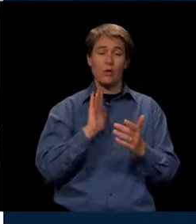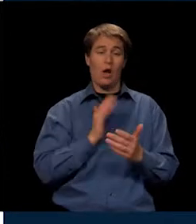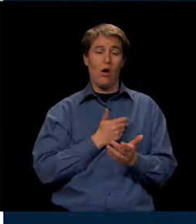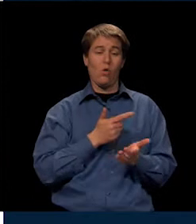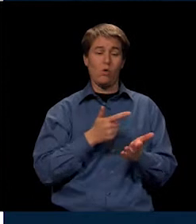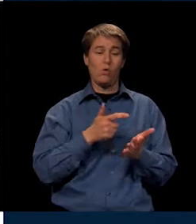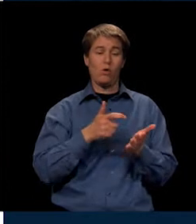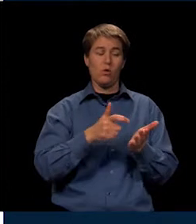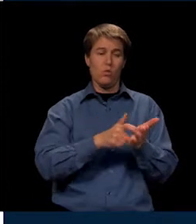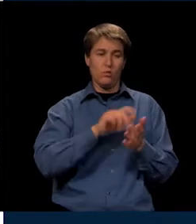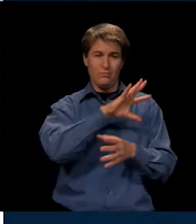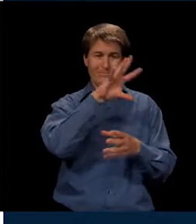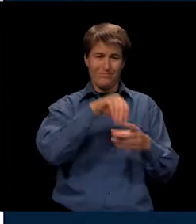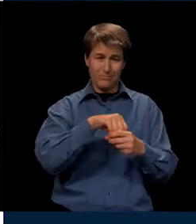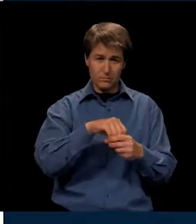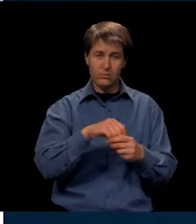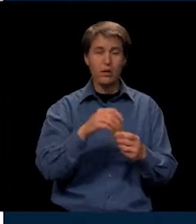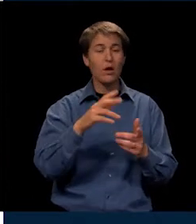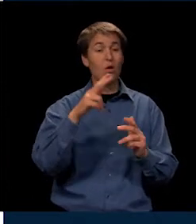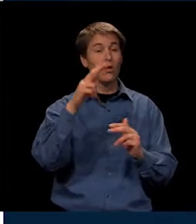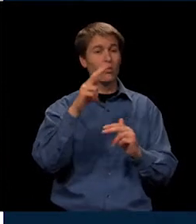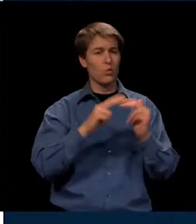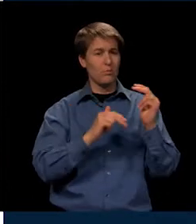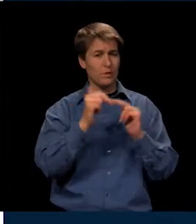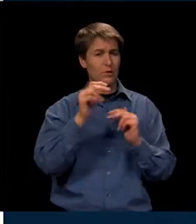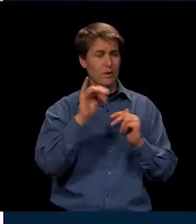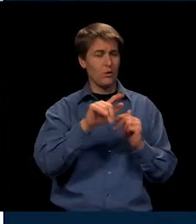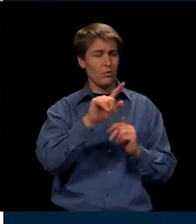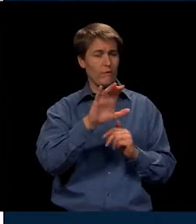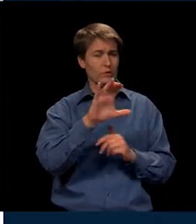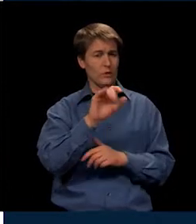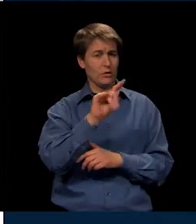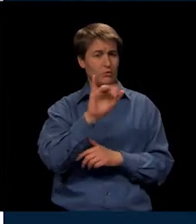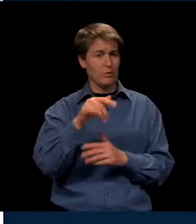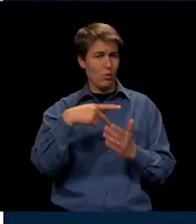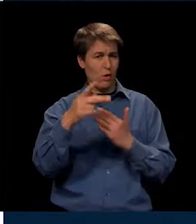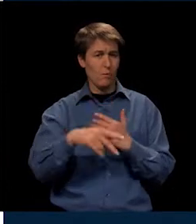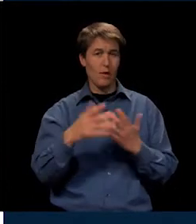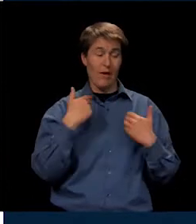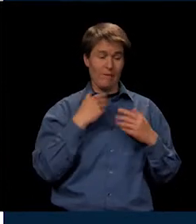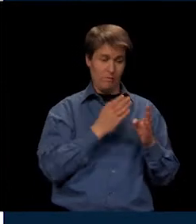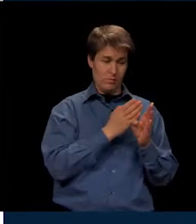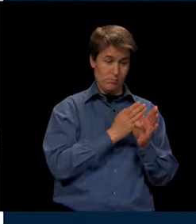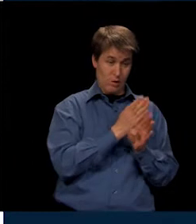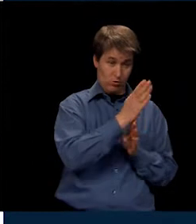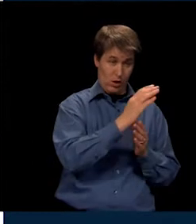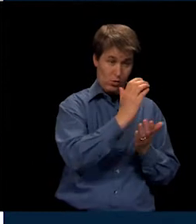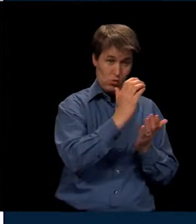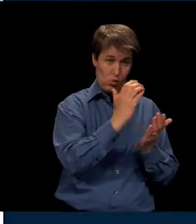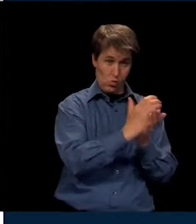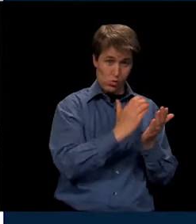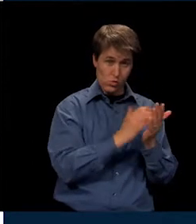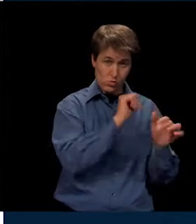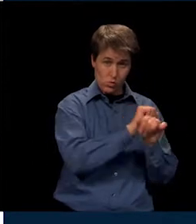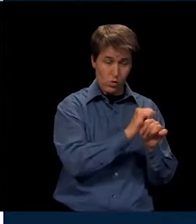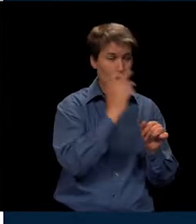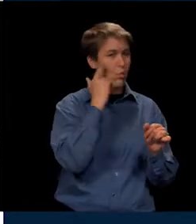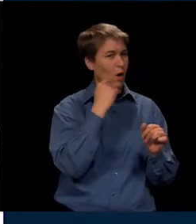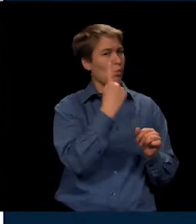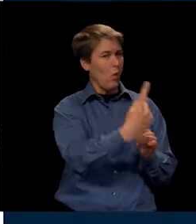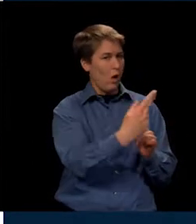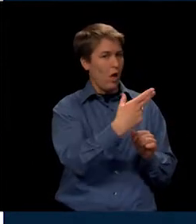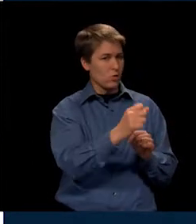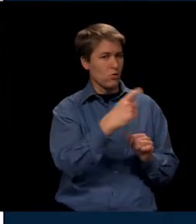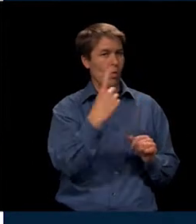we were building a 21st century program around. We wanted to make sure we had specialized coursework, and that's why we have it only at a select high school.